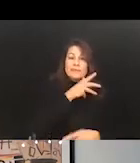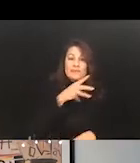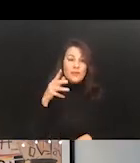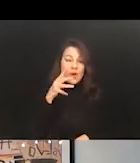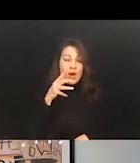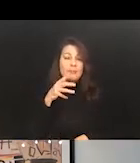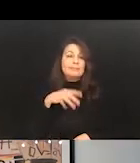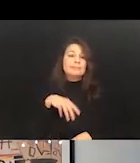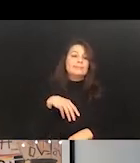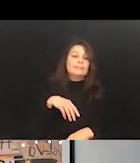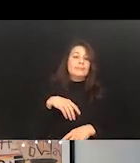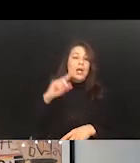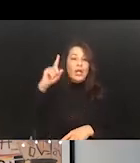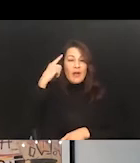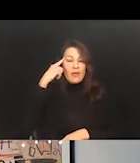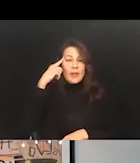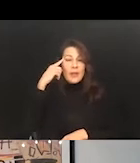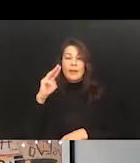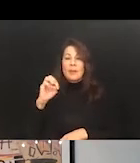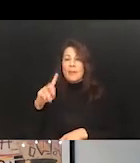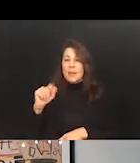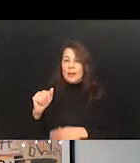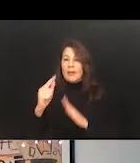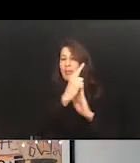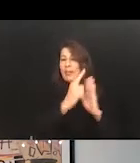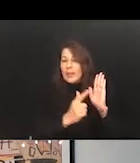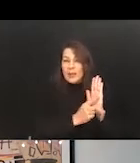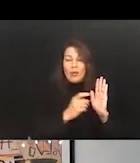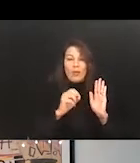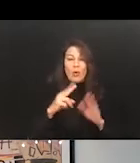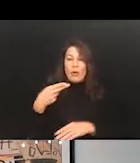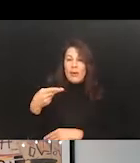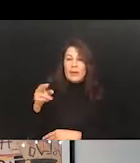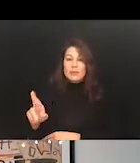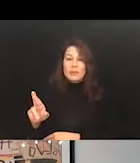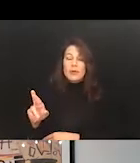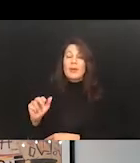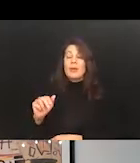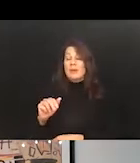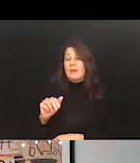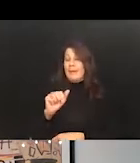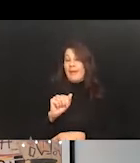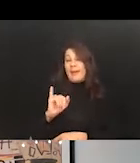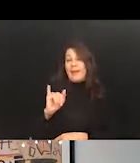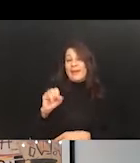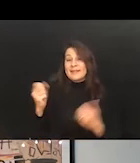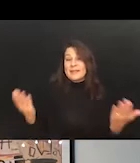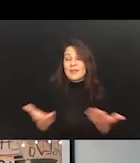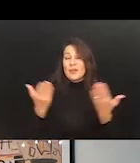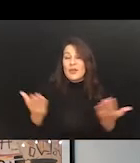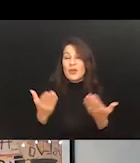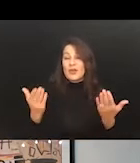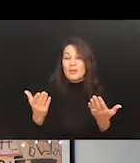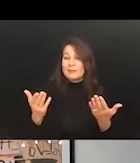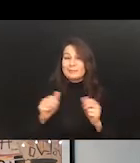media, legal, or human resources, AI is here, it's prevalent,